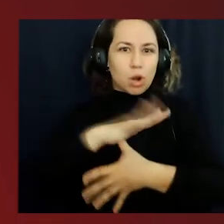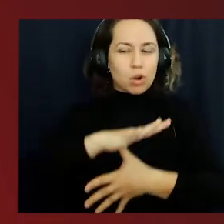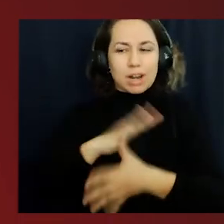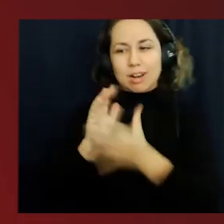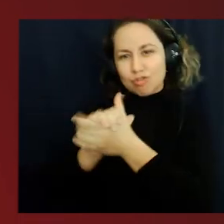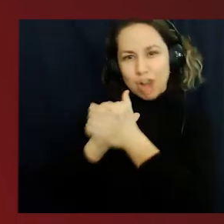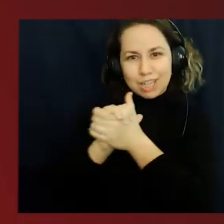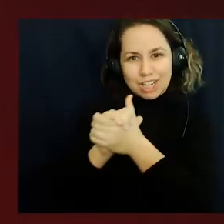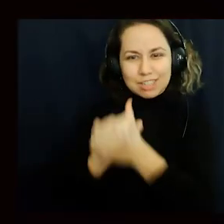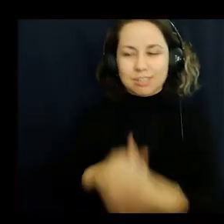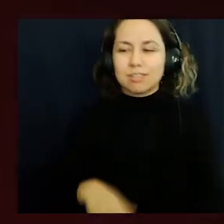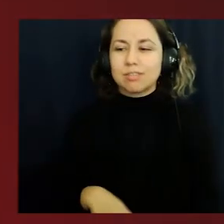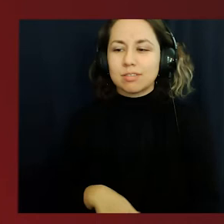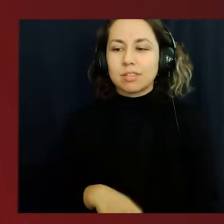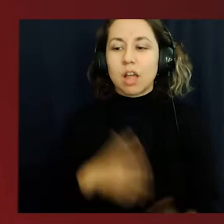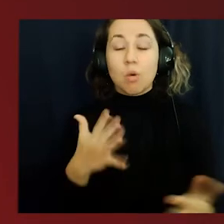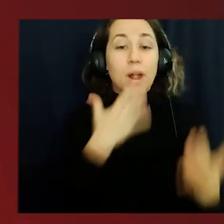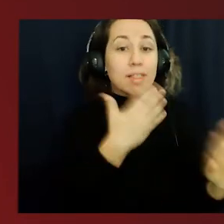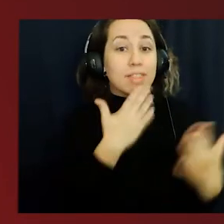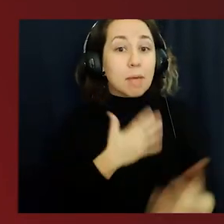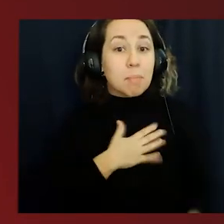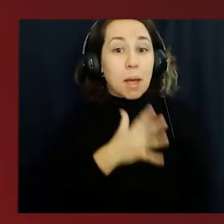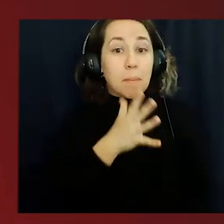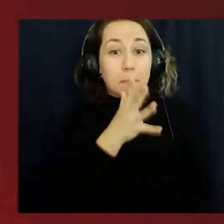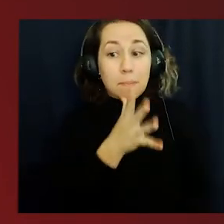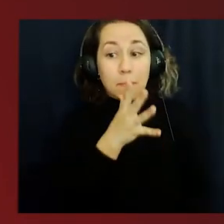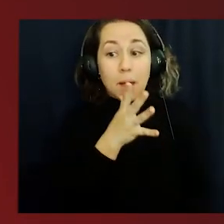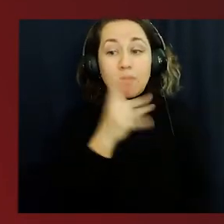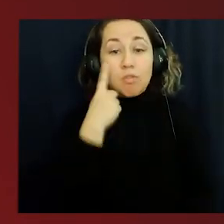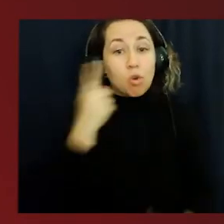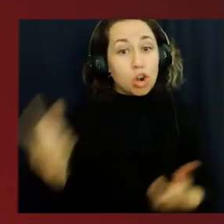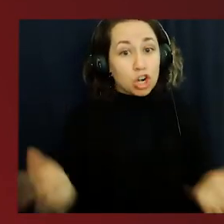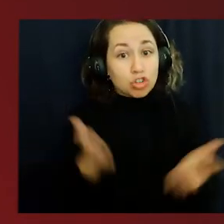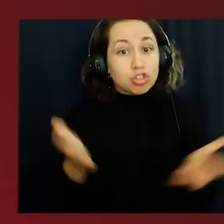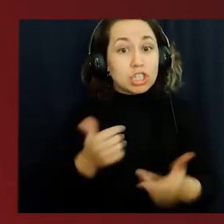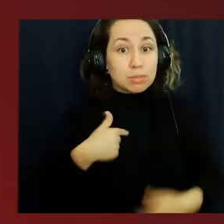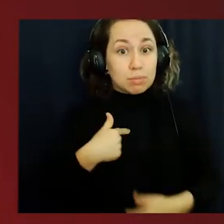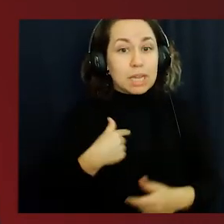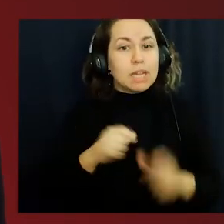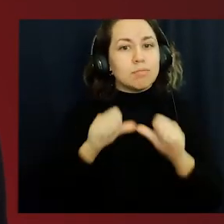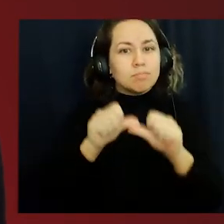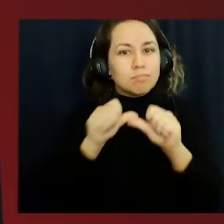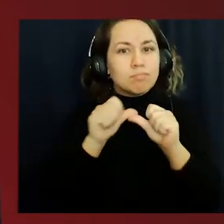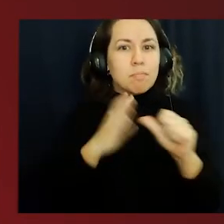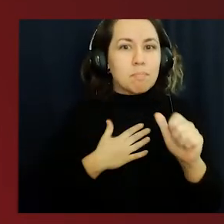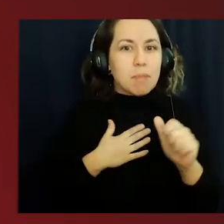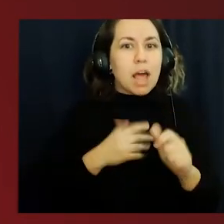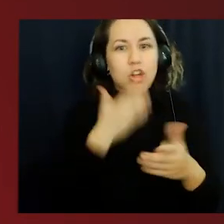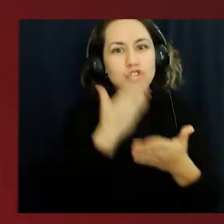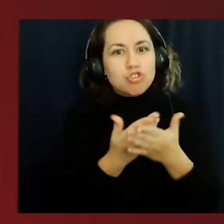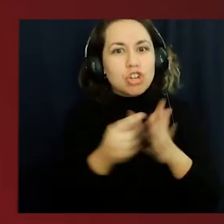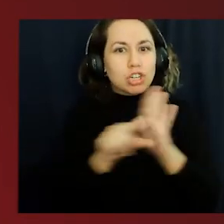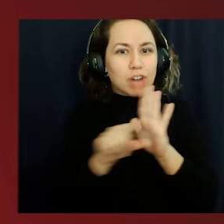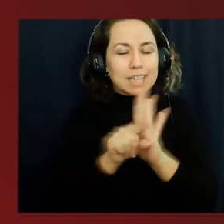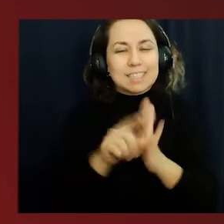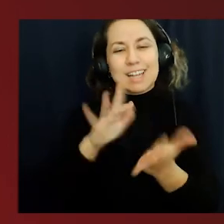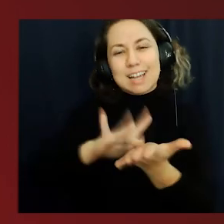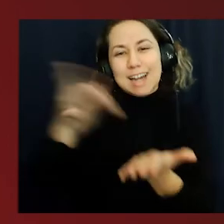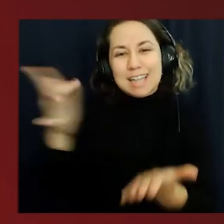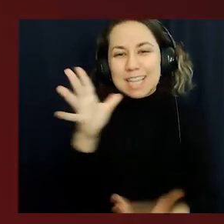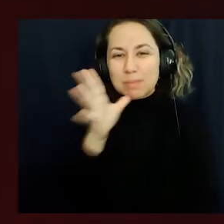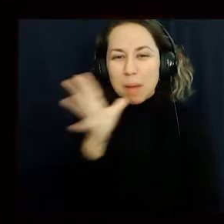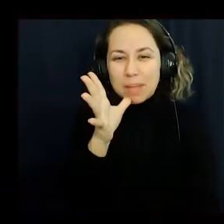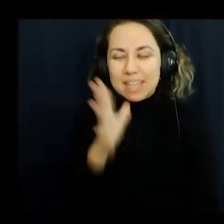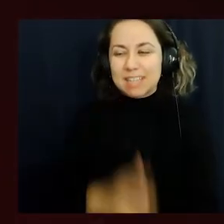to Abraham. I'd like to thank my mom for encouraging me to keep up my good grades throughout high school. Gracias, mami.